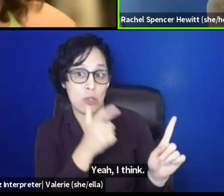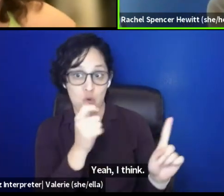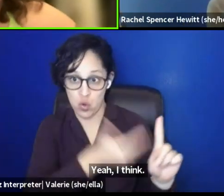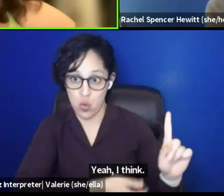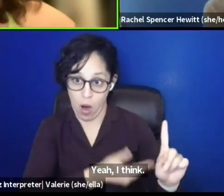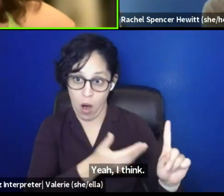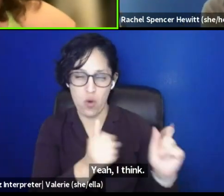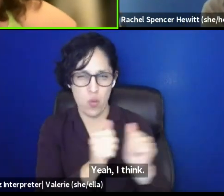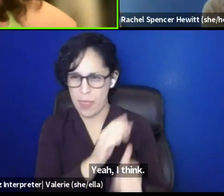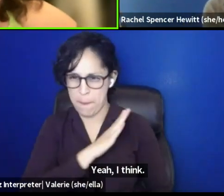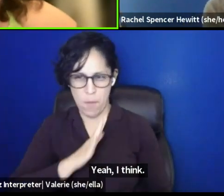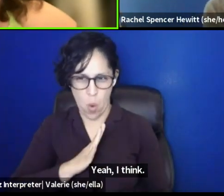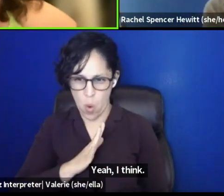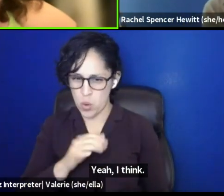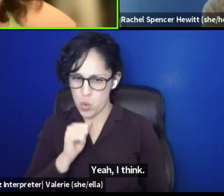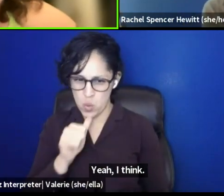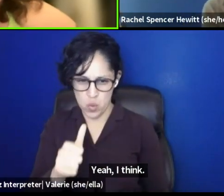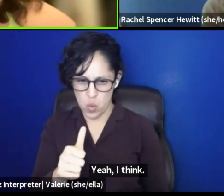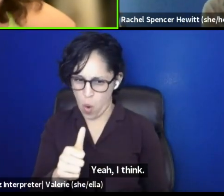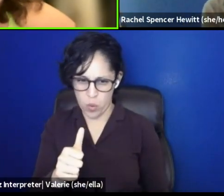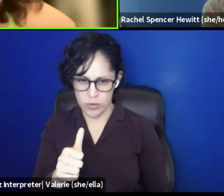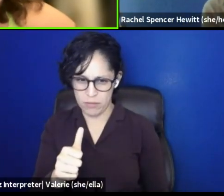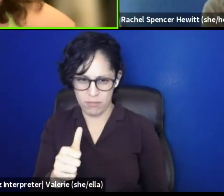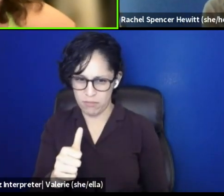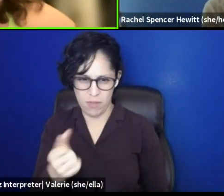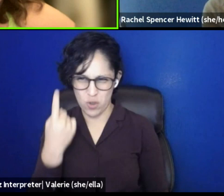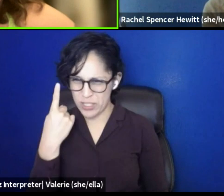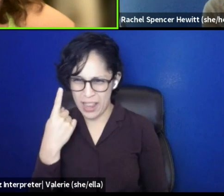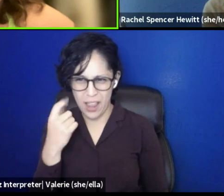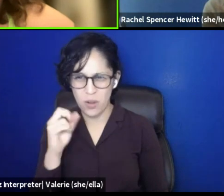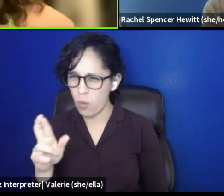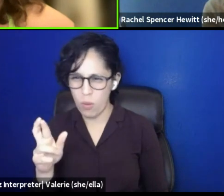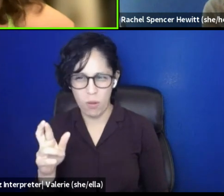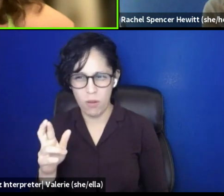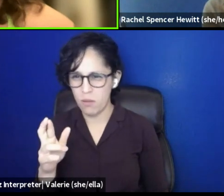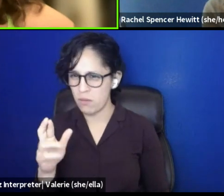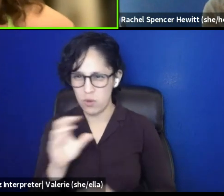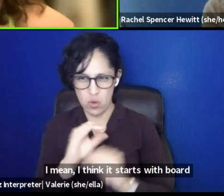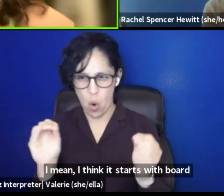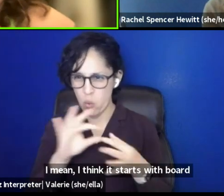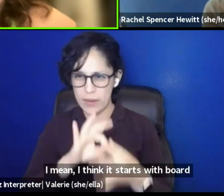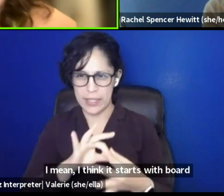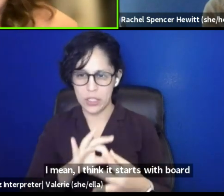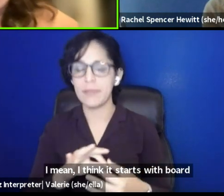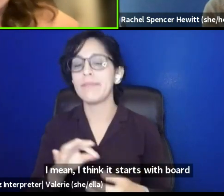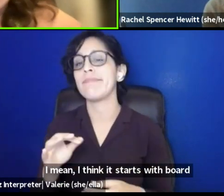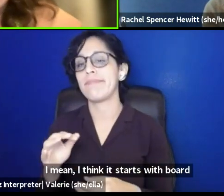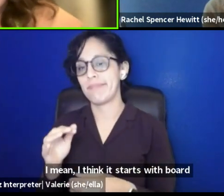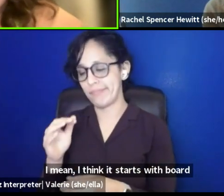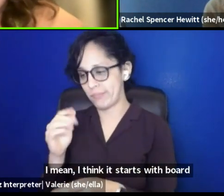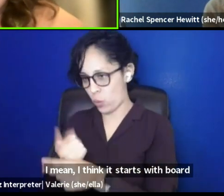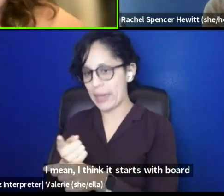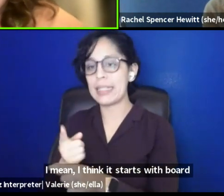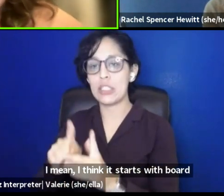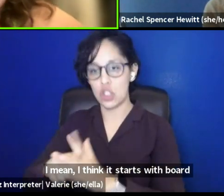Yeah. Yeah. Um, I mean, I think it starts with board development. Like you, when you're